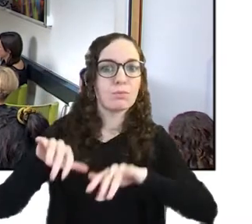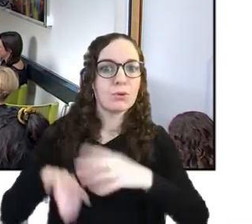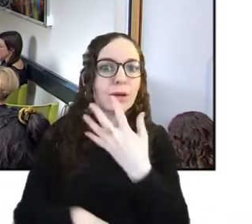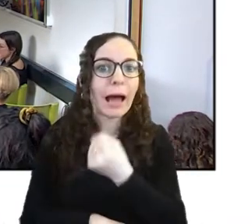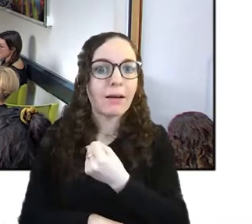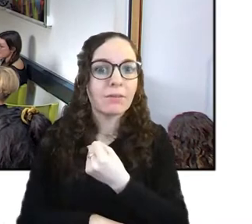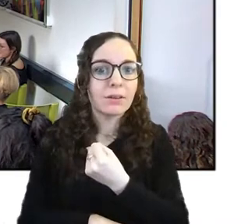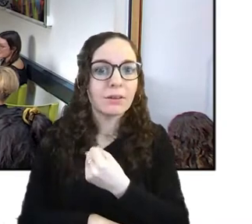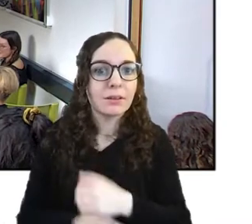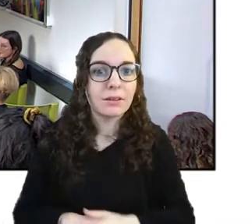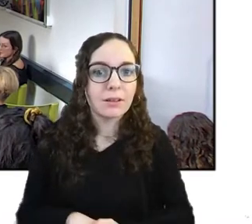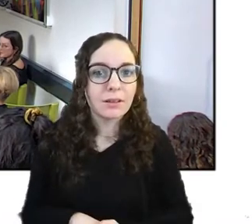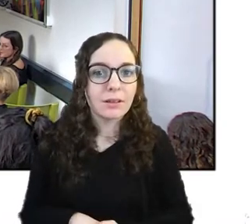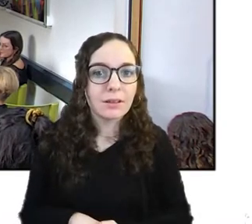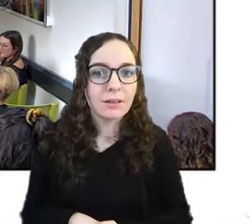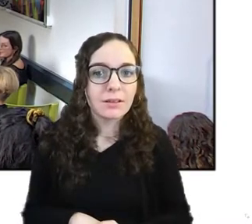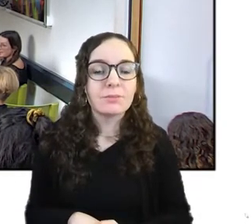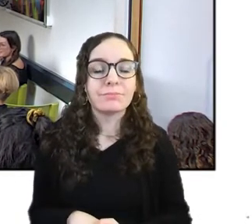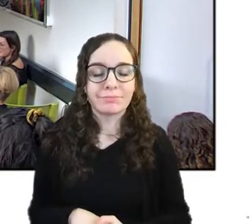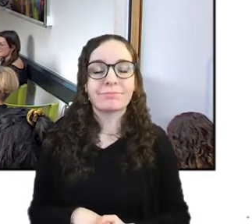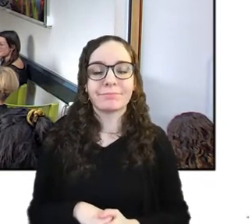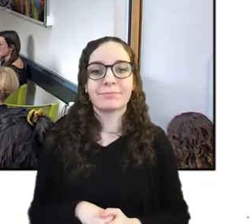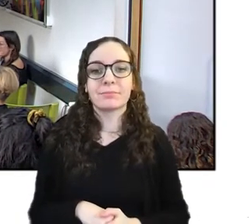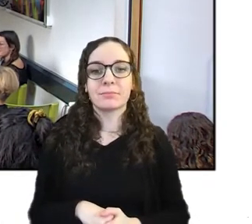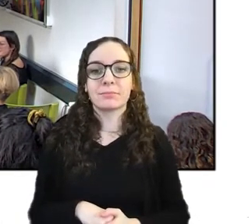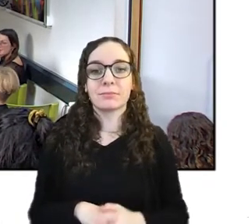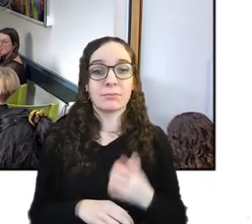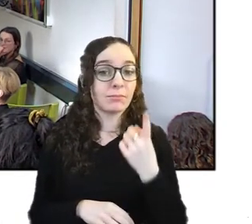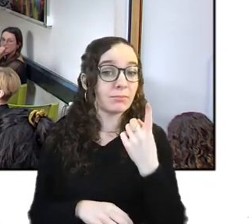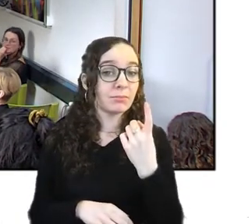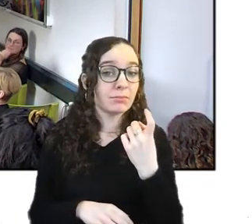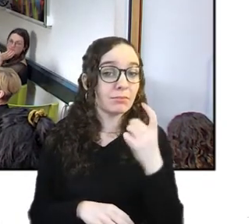anybody else got a question we've got one from online